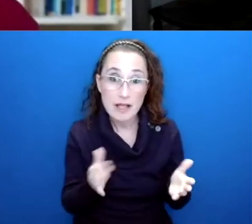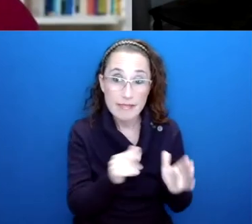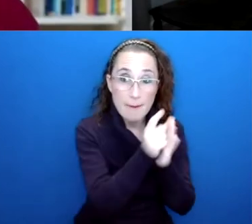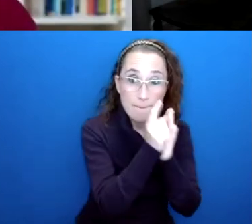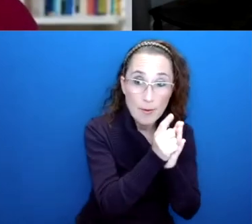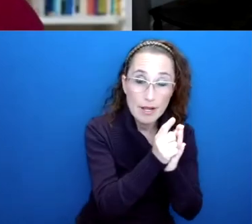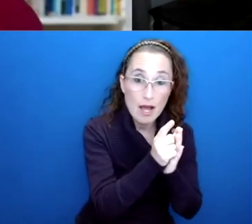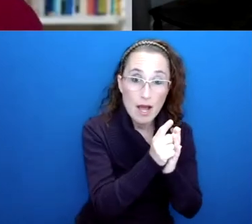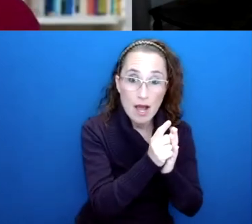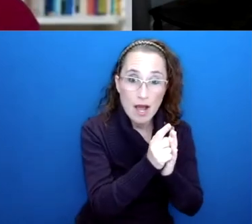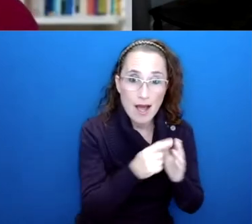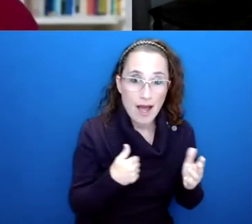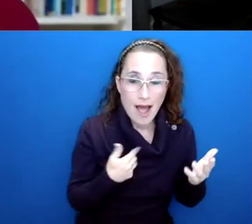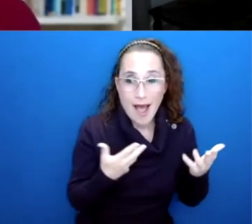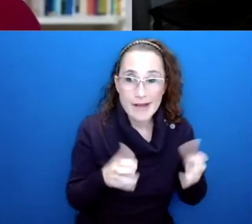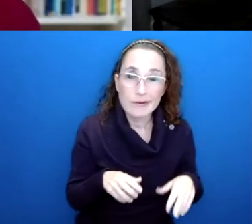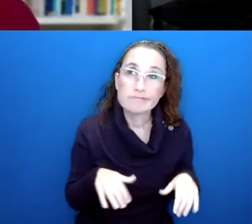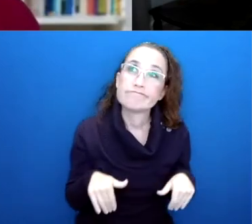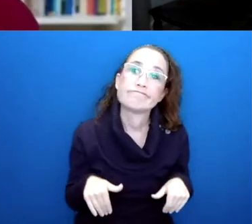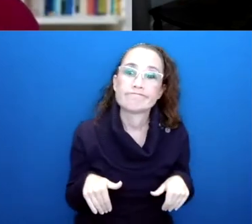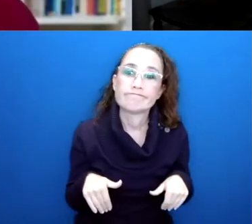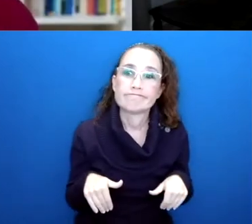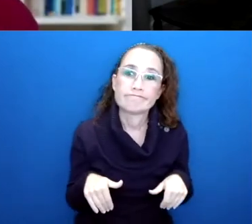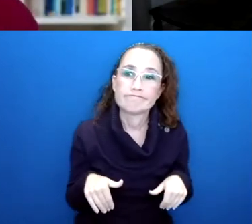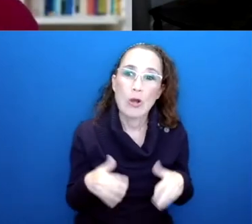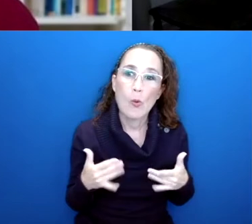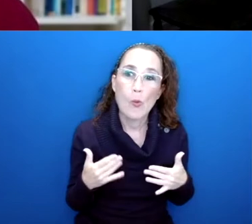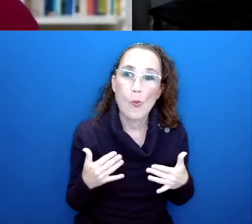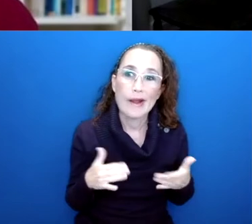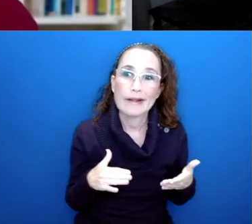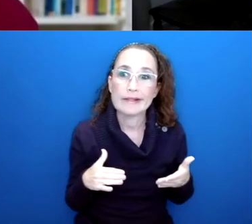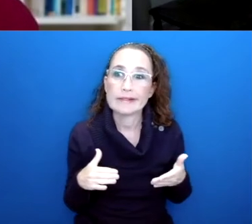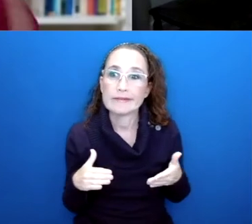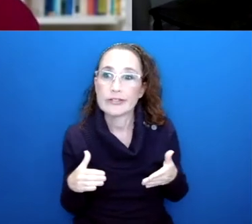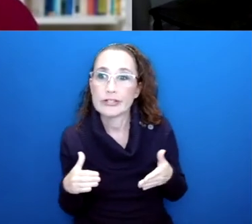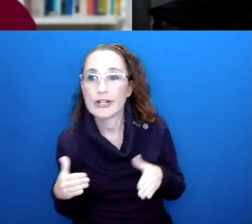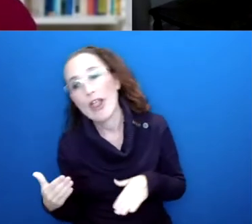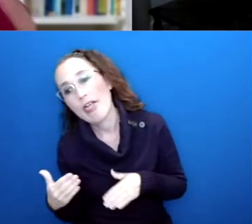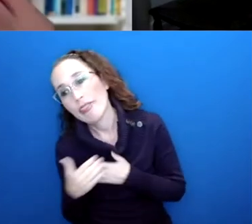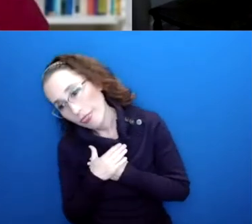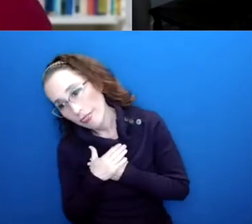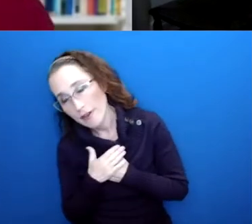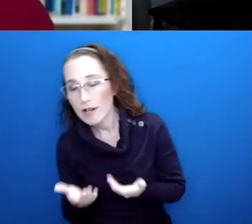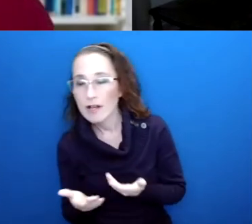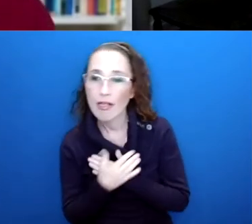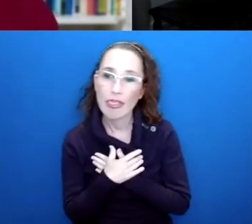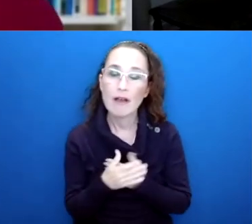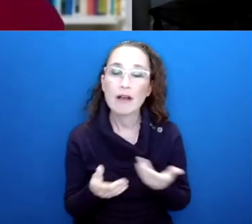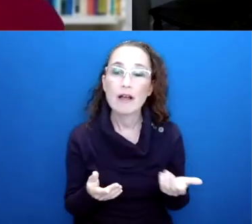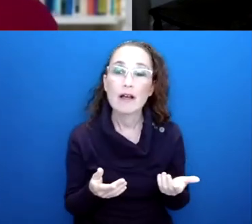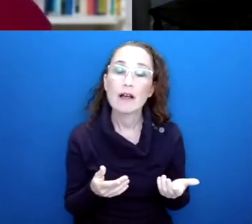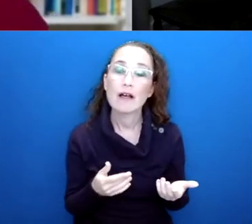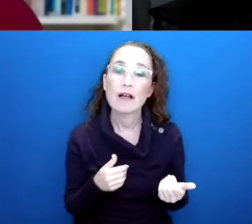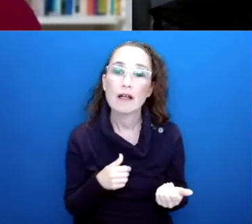of I don't want to just sit around waiting to die. want to live again. How did you approach it both personally and then